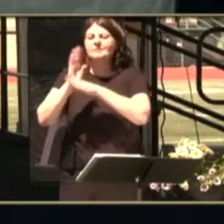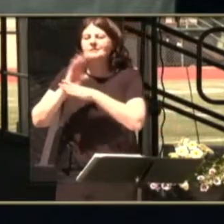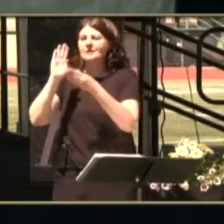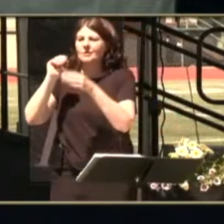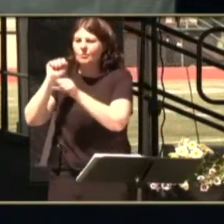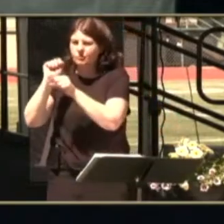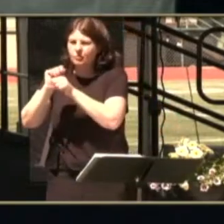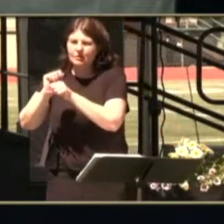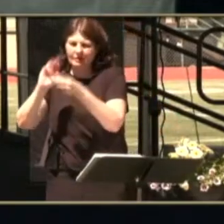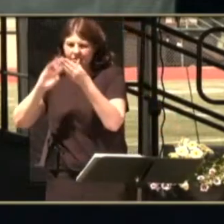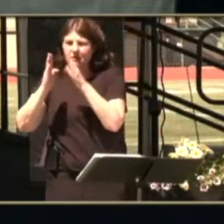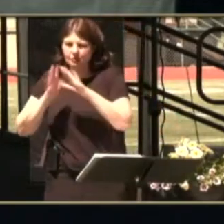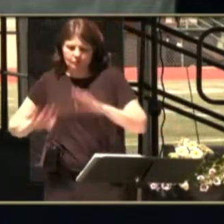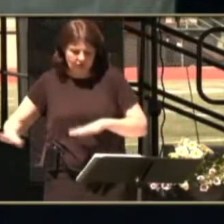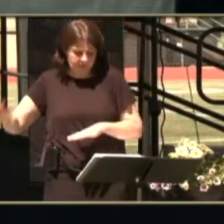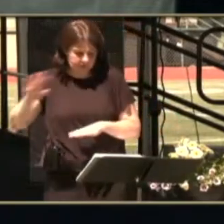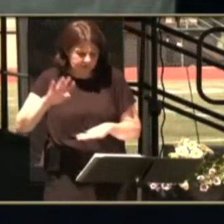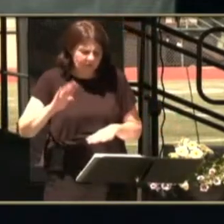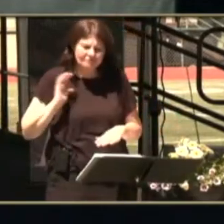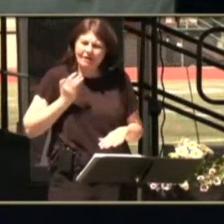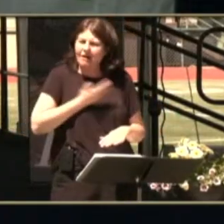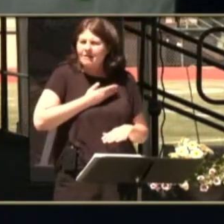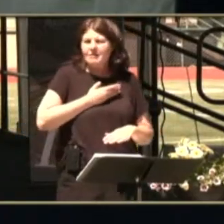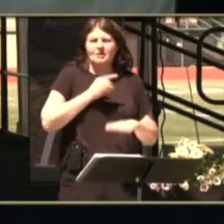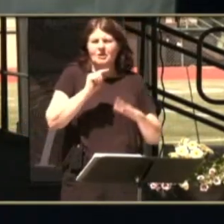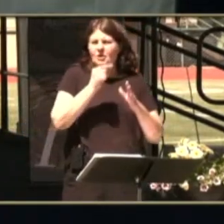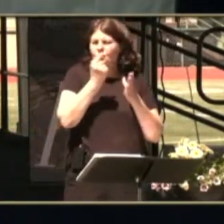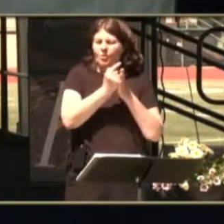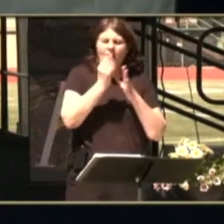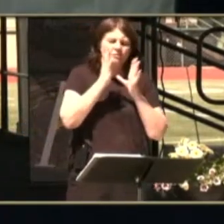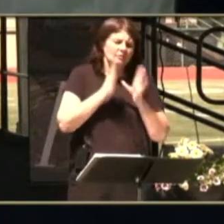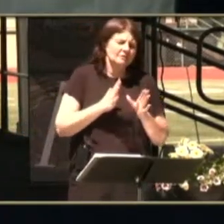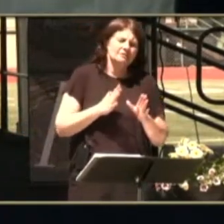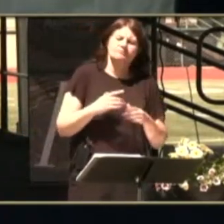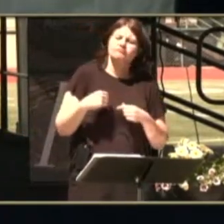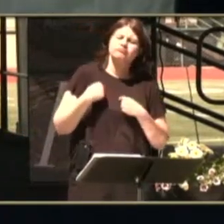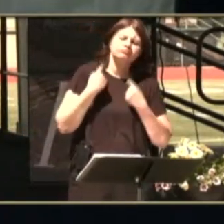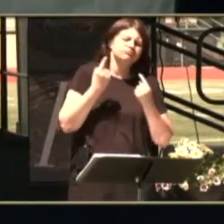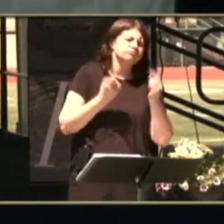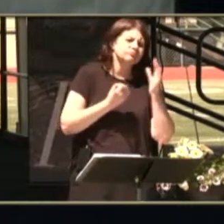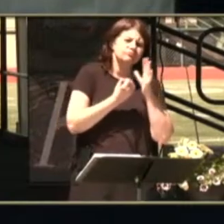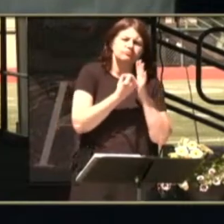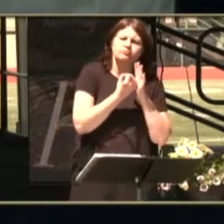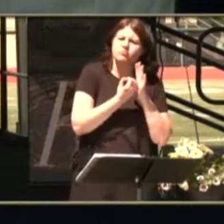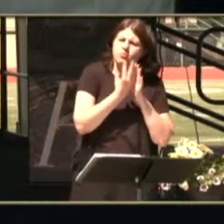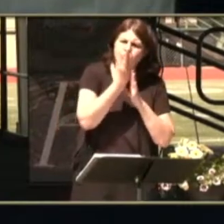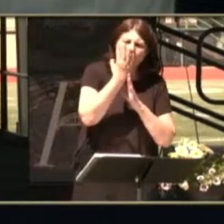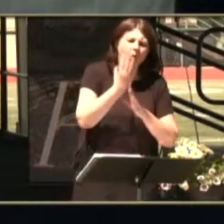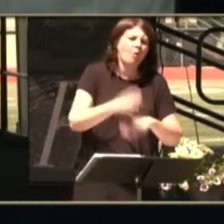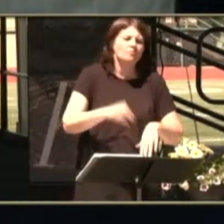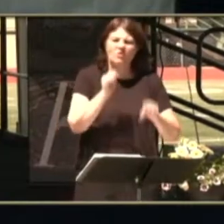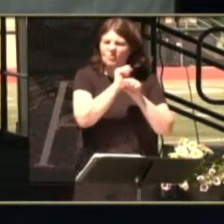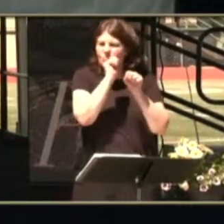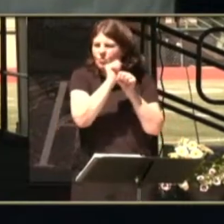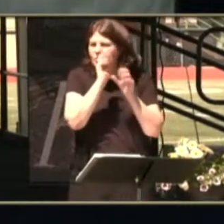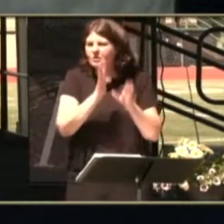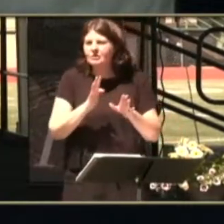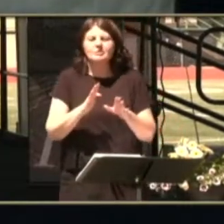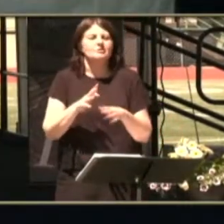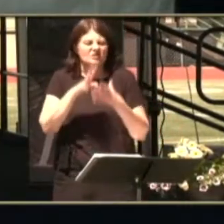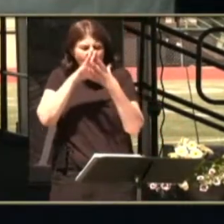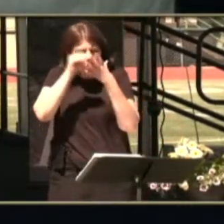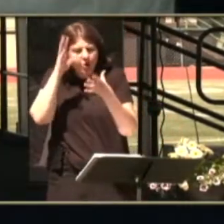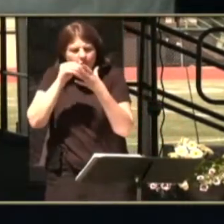progress over their time at Archway. They have grown in many ways as workers, lifelong learners, friends, and in their